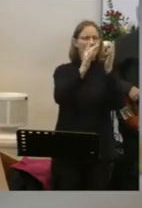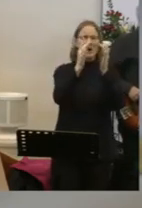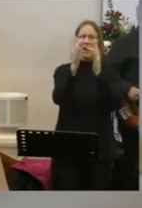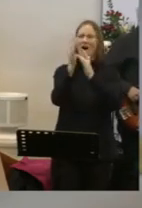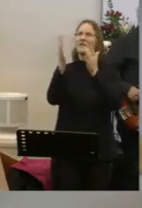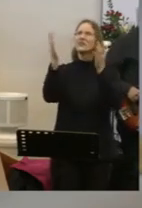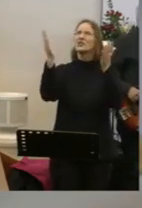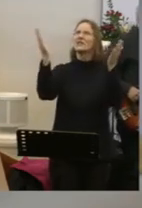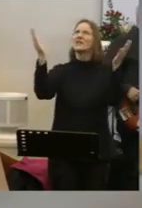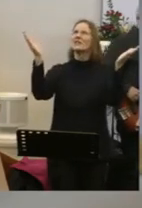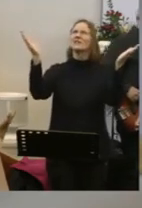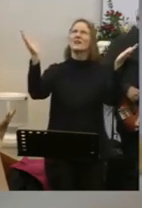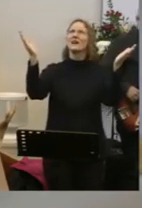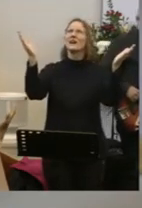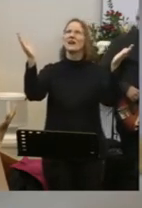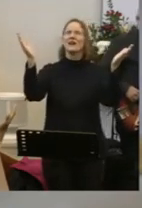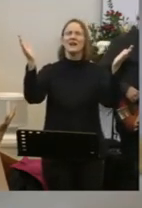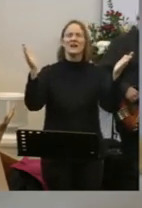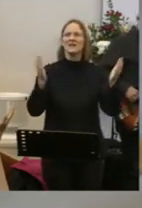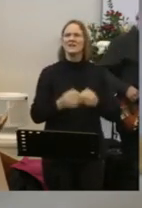of Jesus